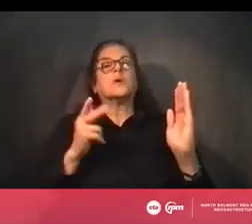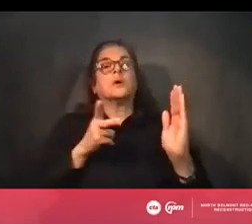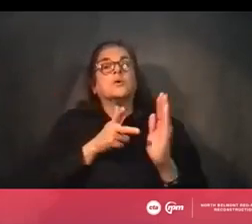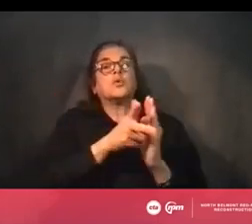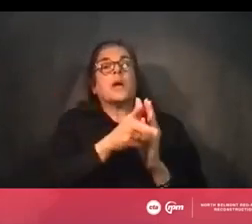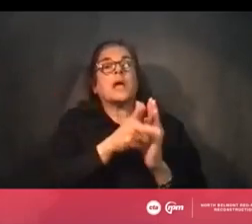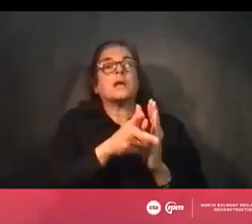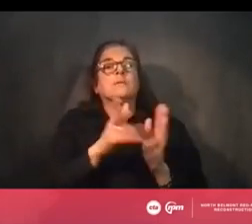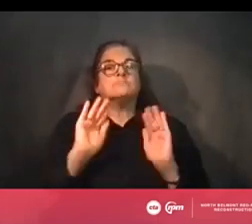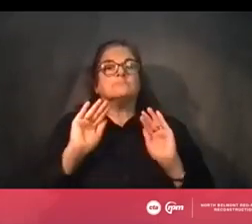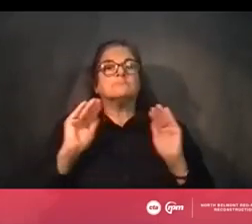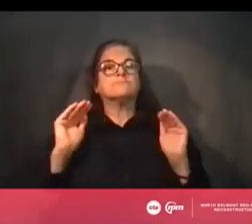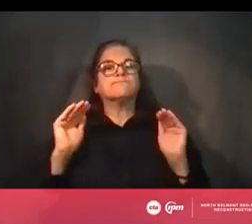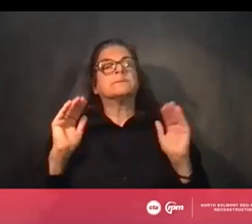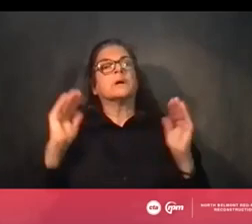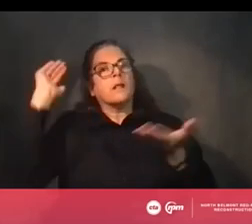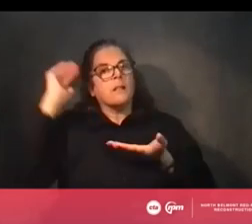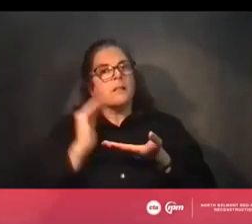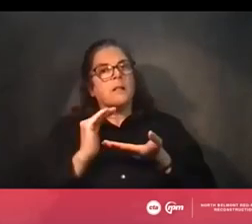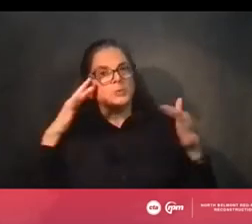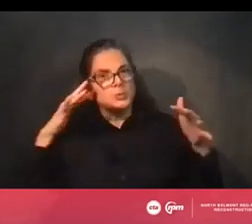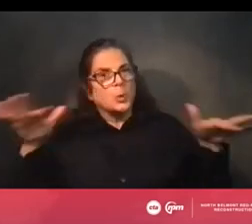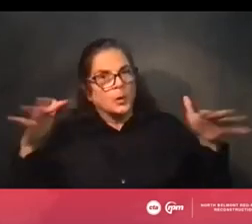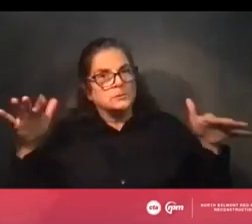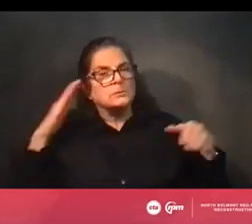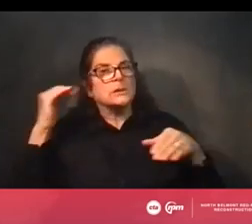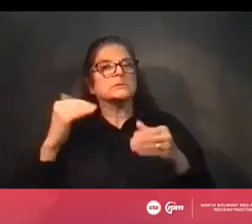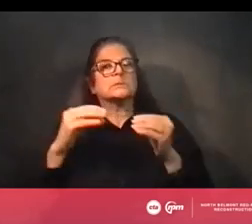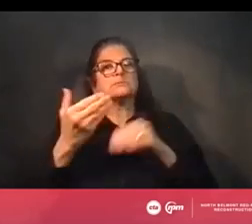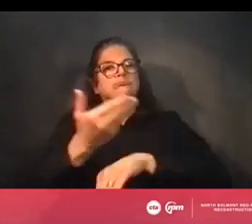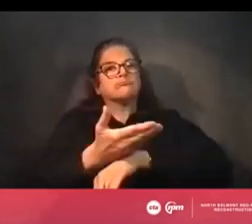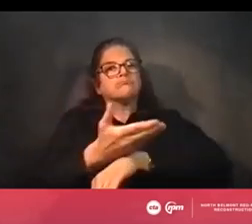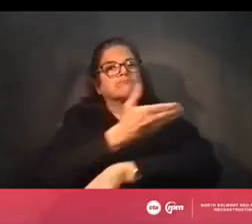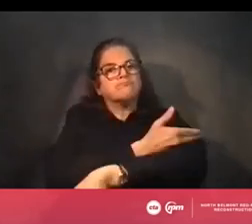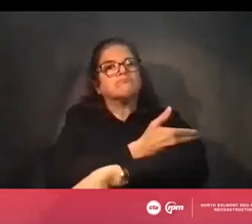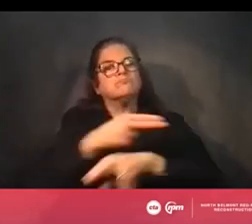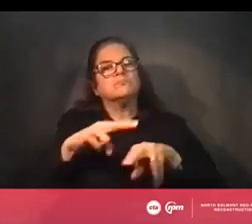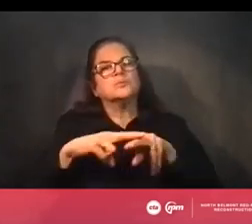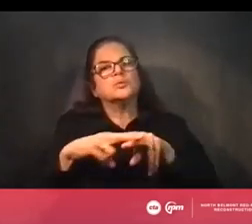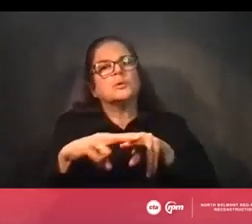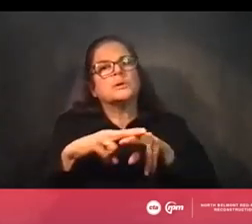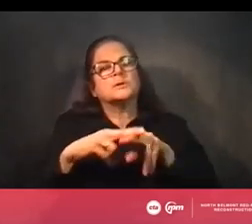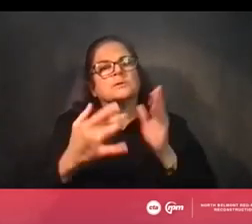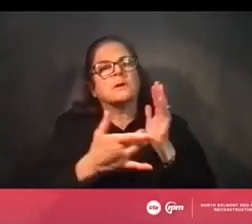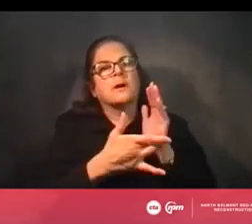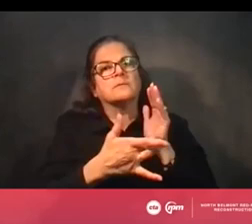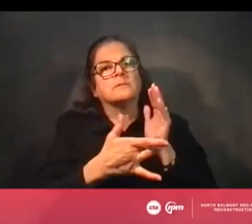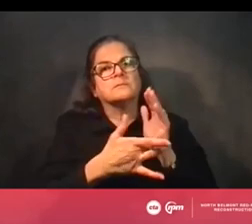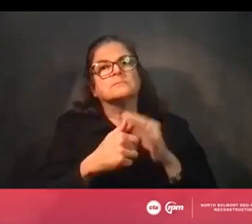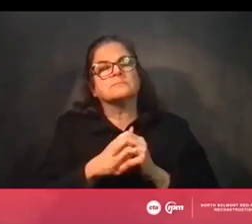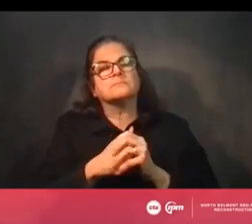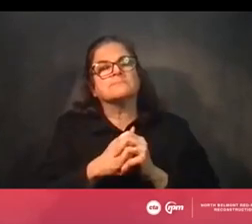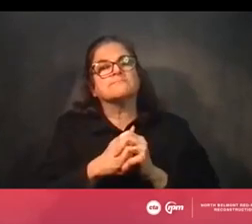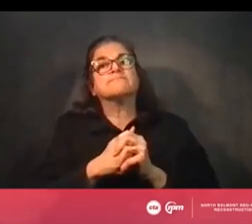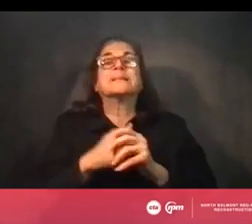there'll be a reduced noise as a result of those modernized structures. So that's, that's certainly true depending on where you may sit in, in